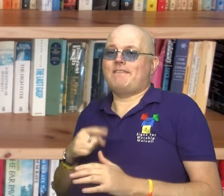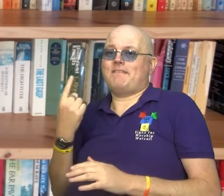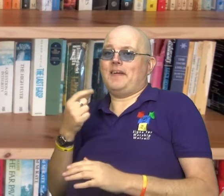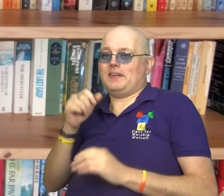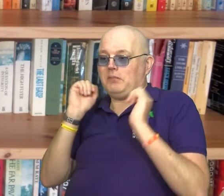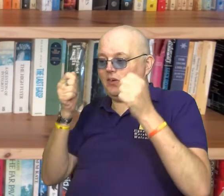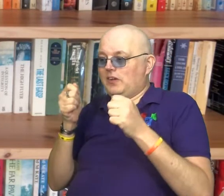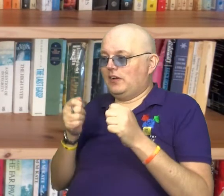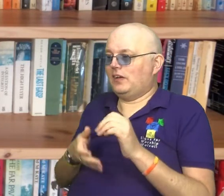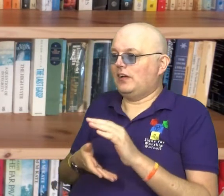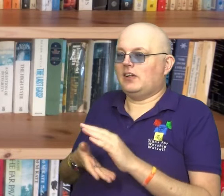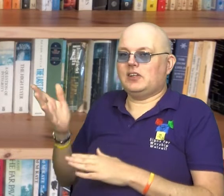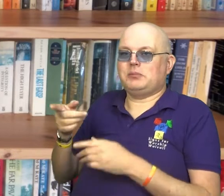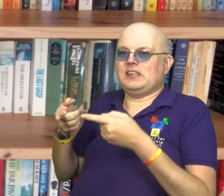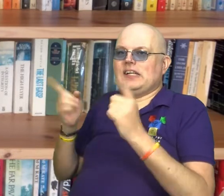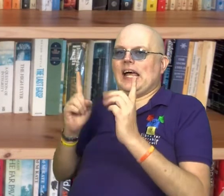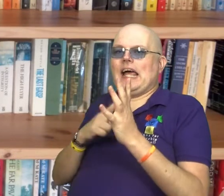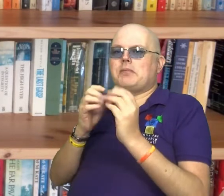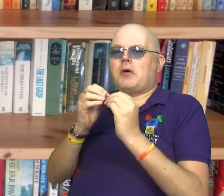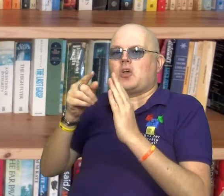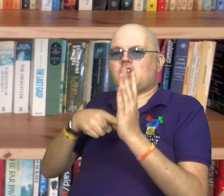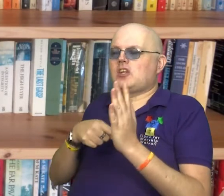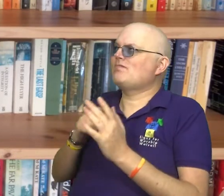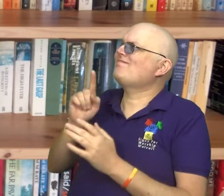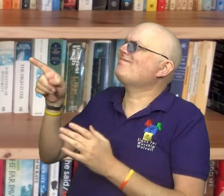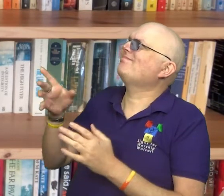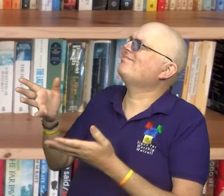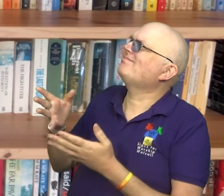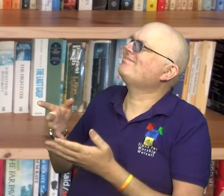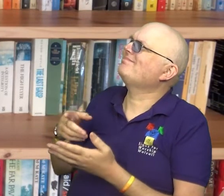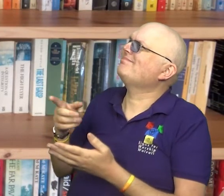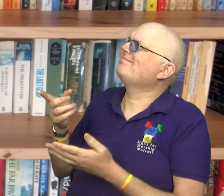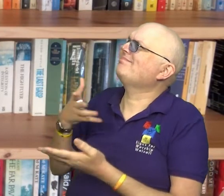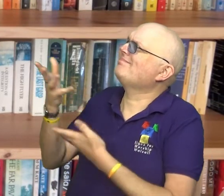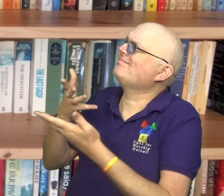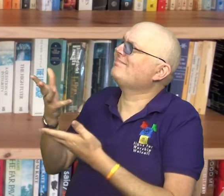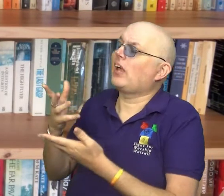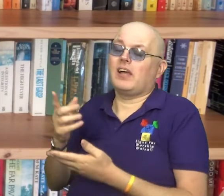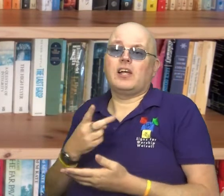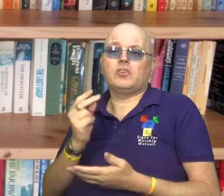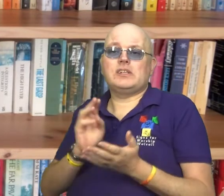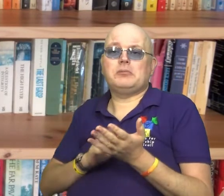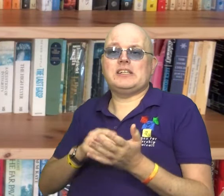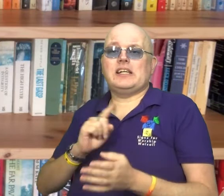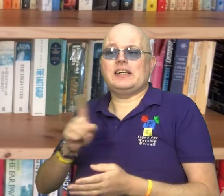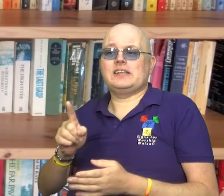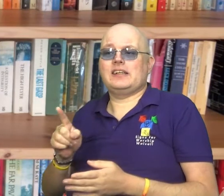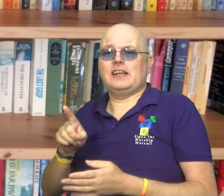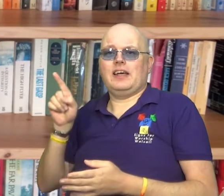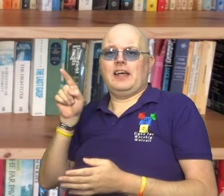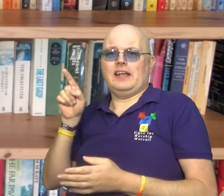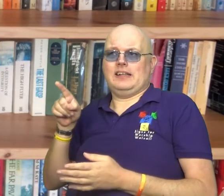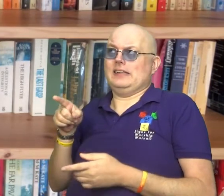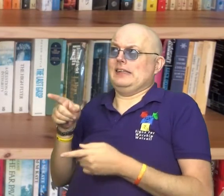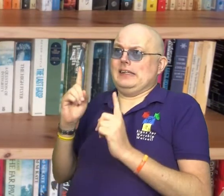The first one decided to go and speak to the abbot about it. He reported back to his companion 20 minutes later that the abbot